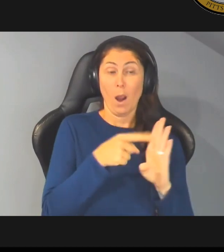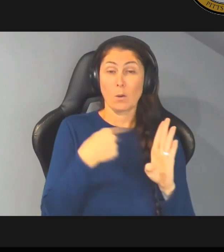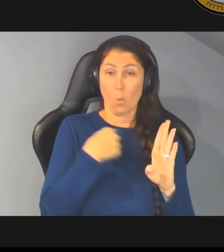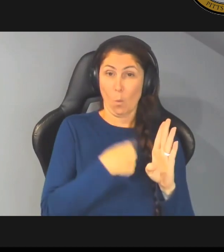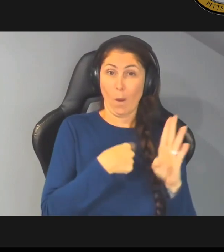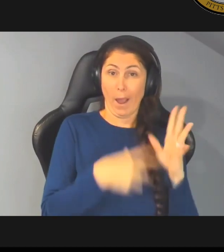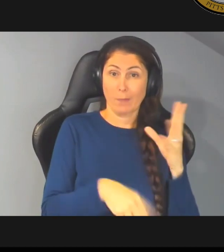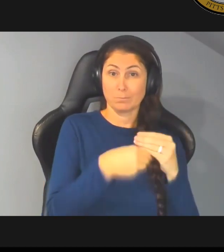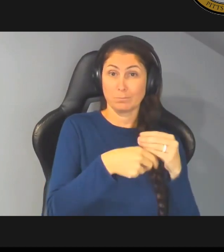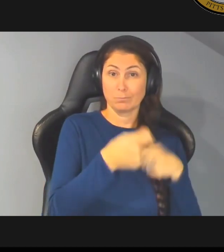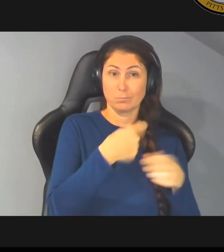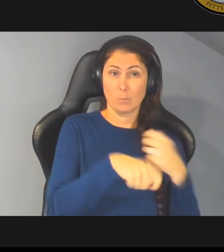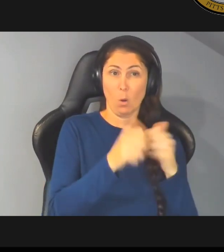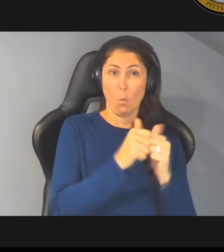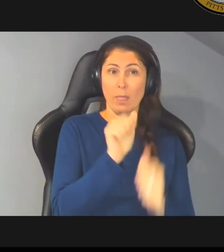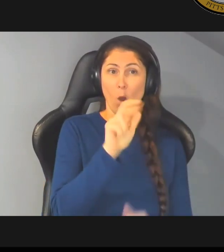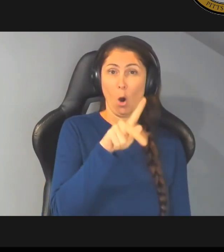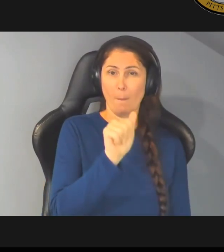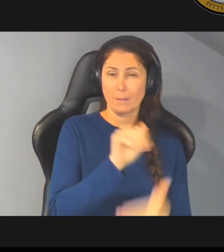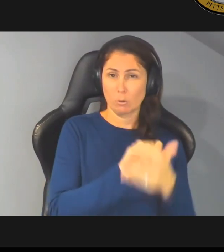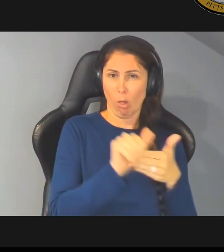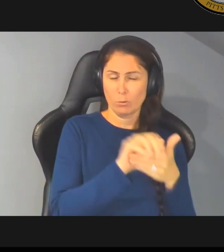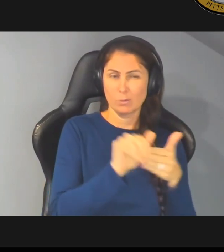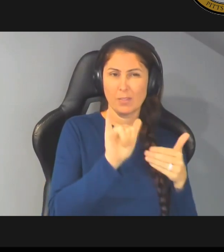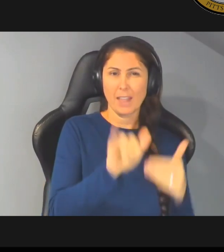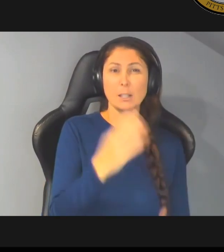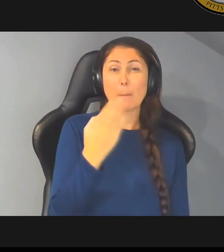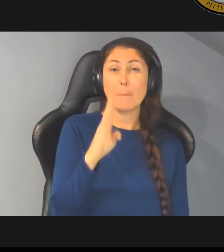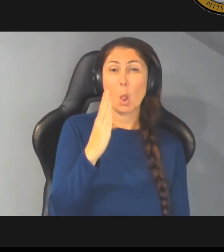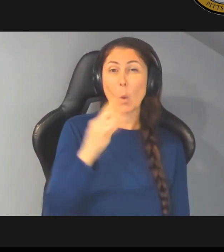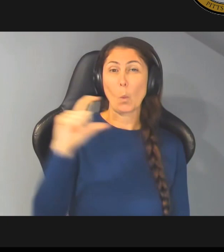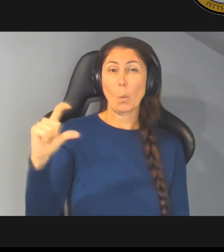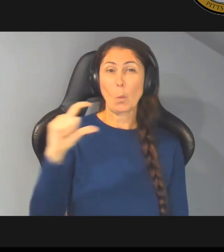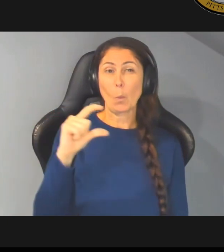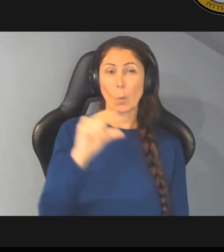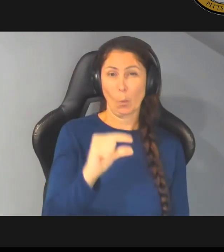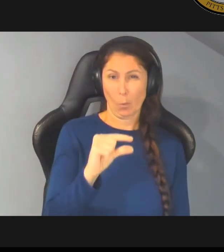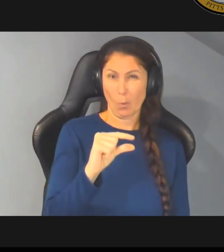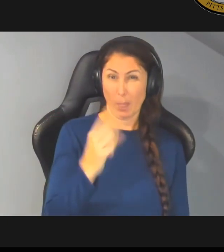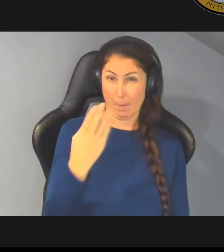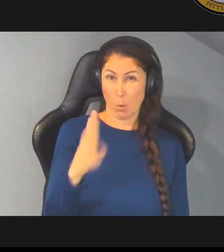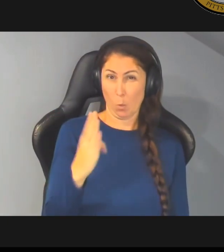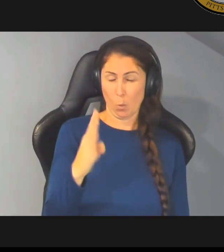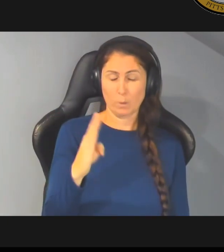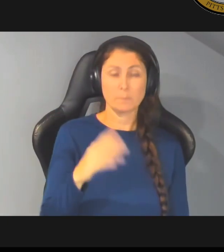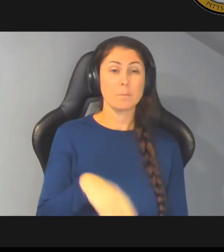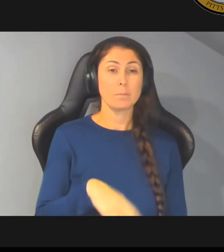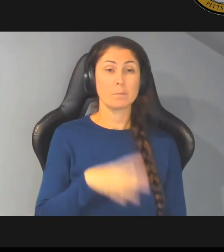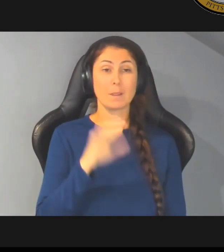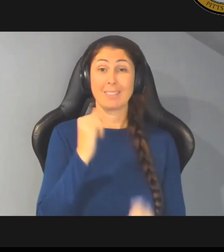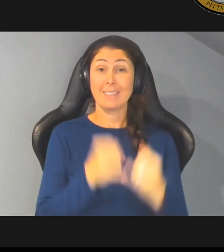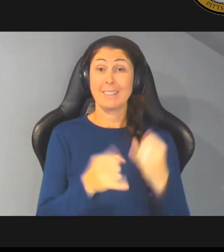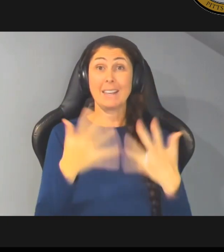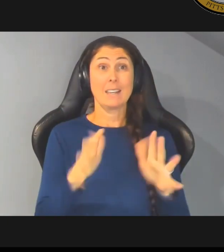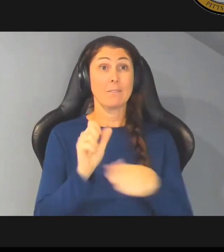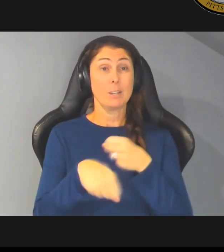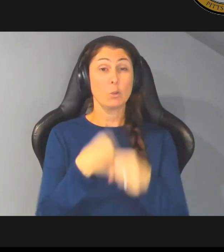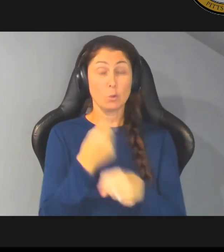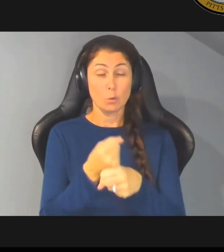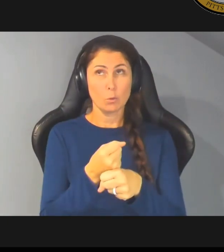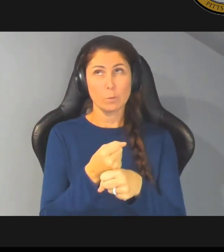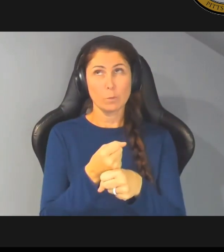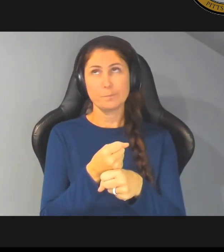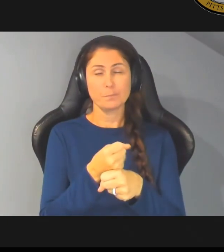balance with arpa dollars which is the blue portion on those bars by the end of the year by the end of